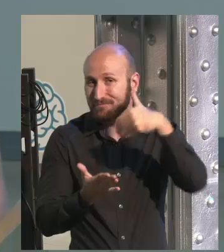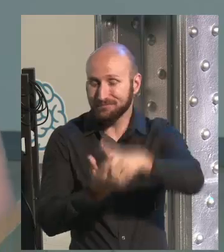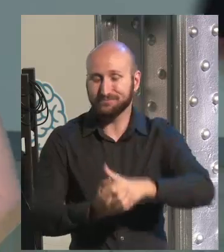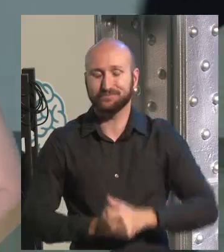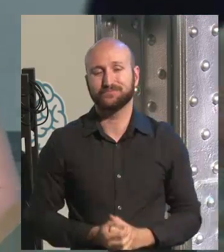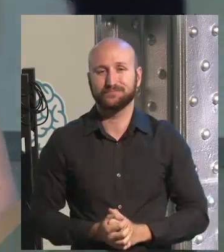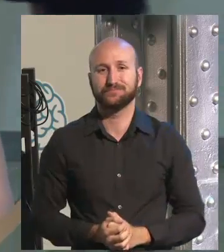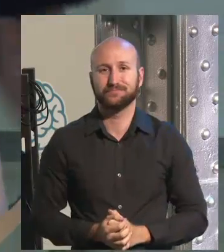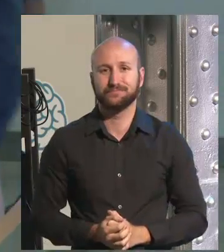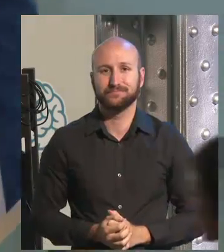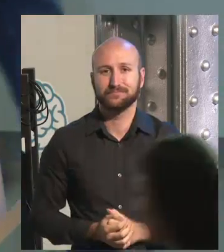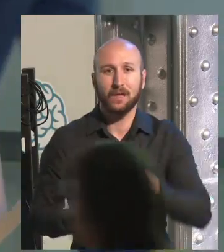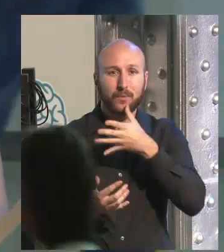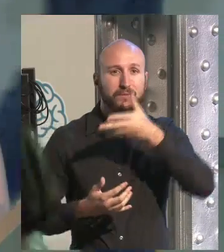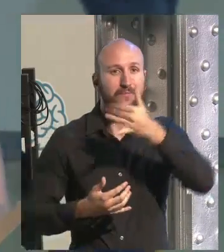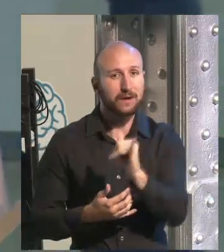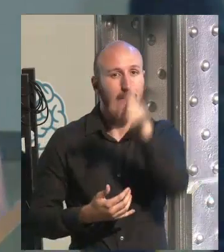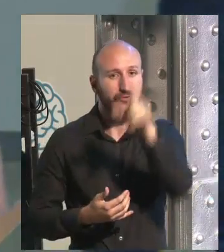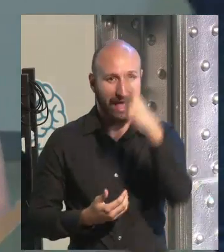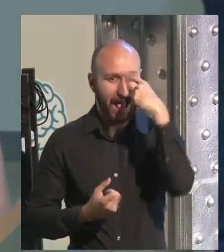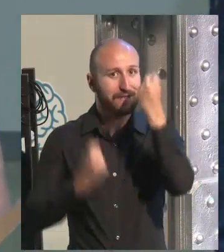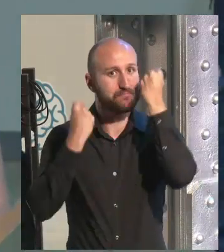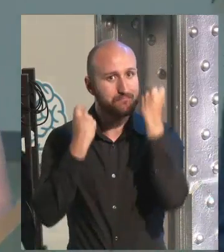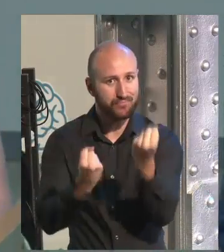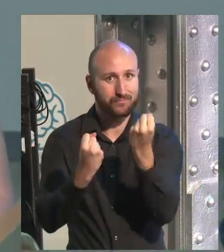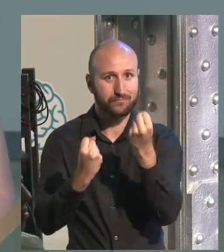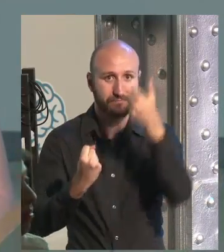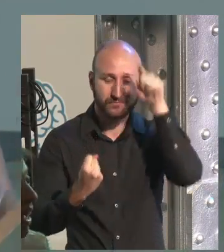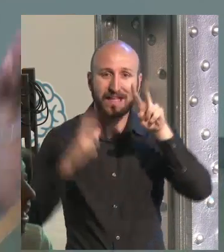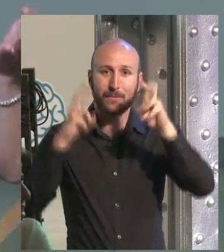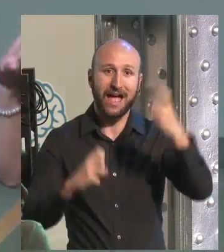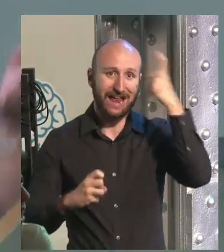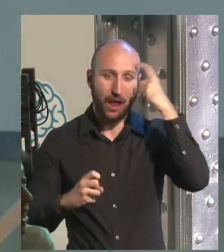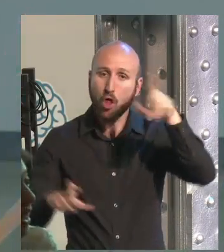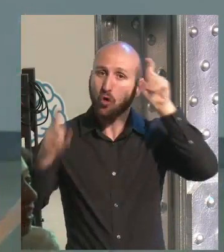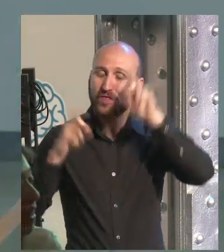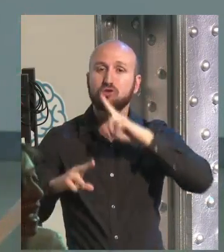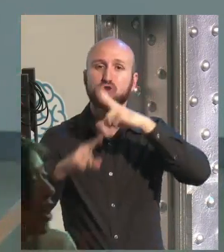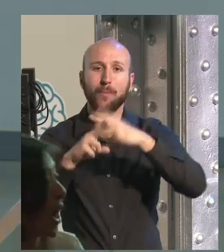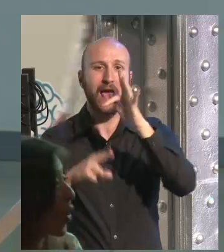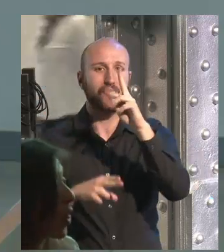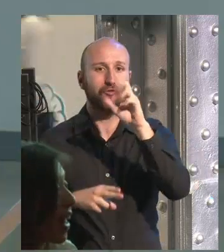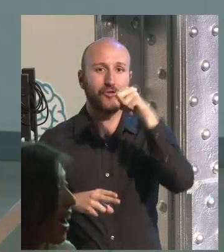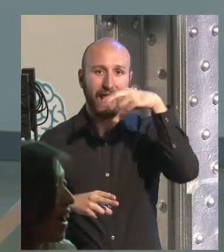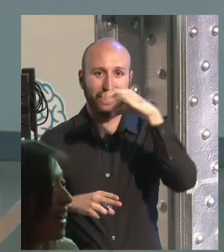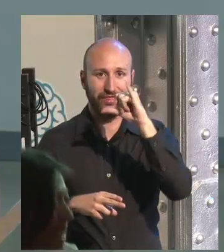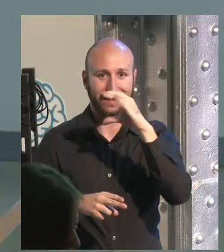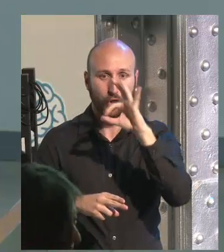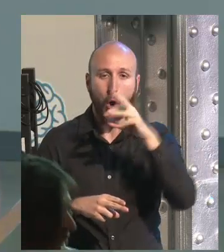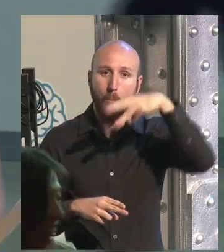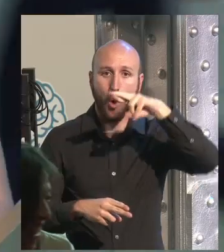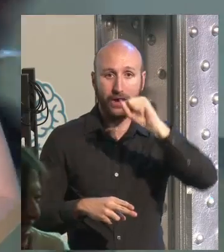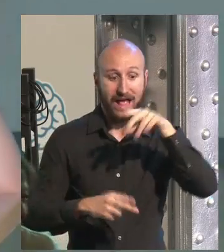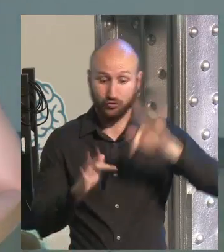demanding for. And we have an expert in neurotician that is Francisco